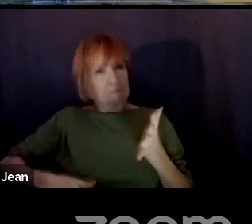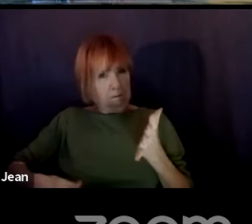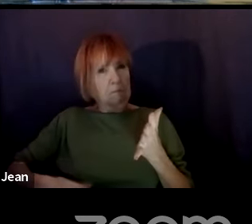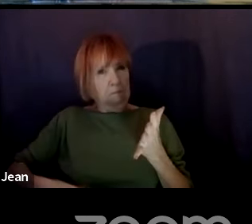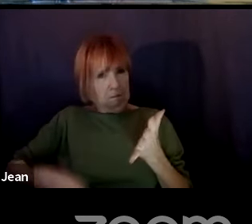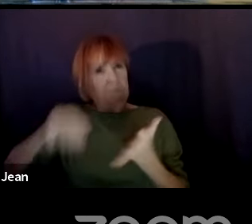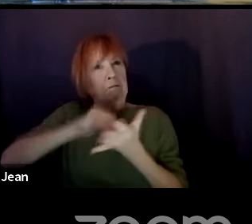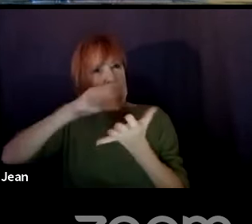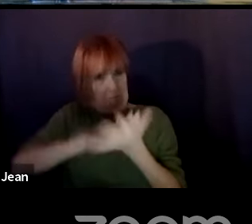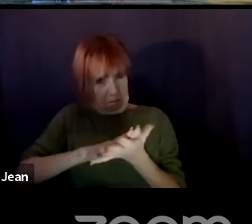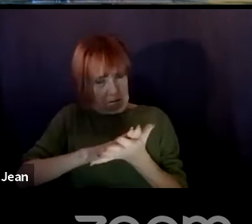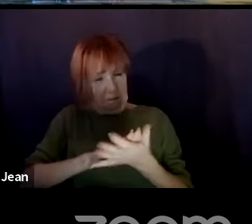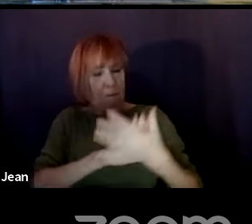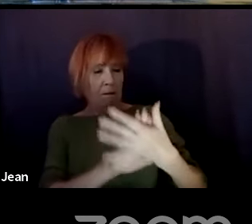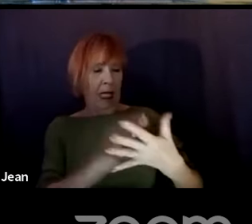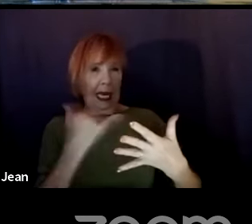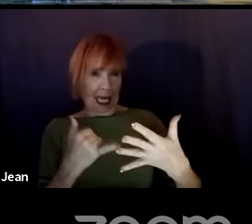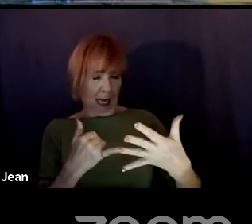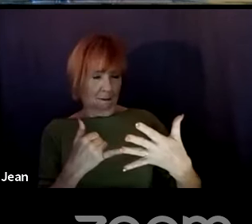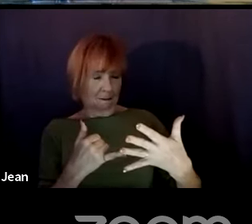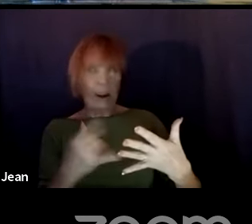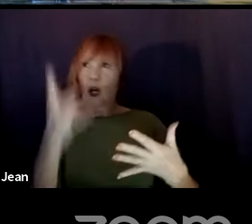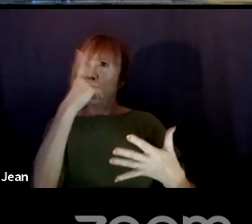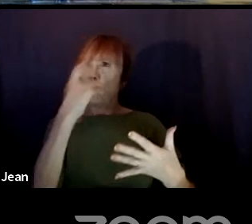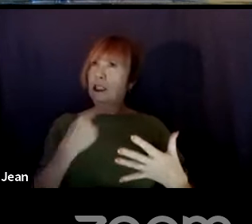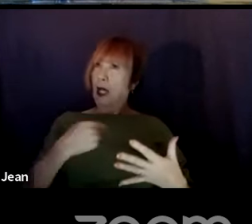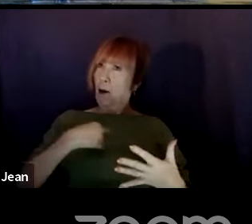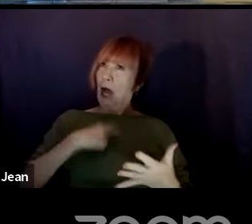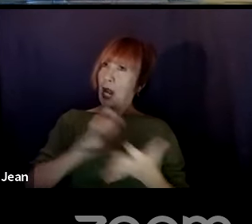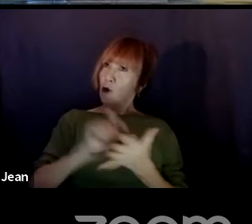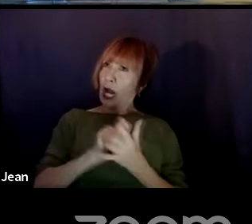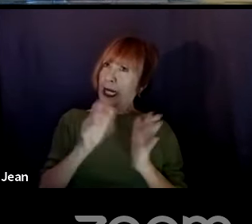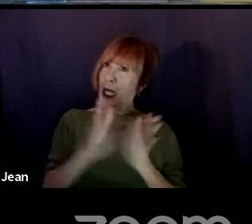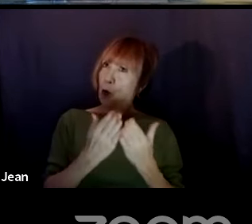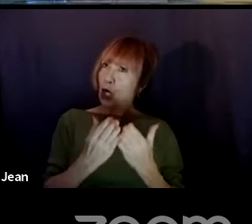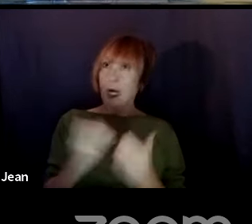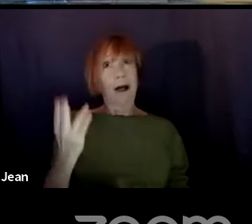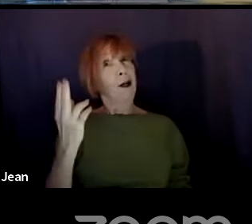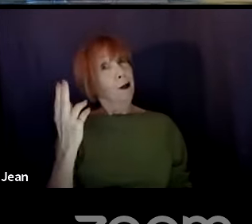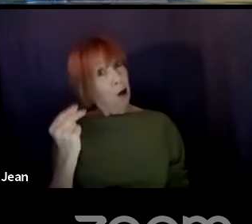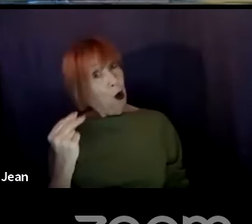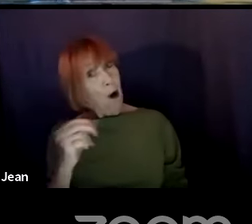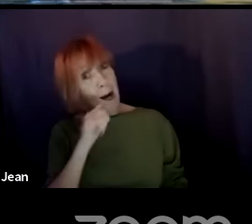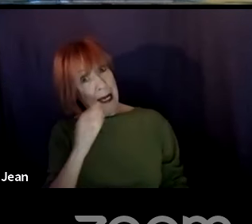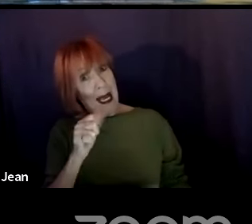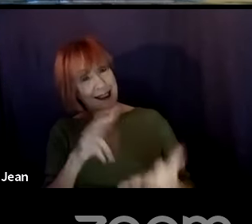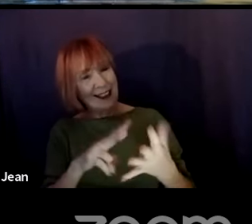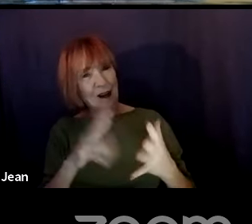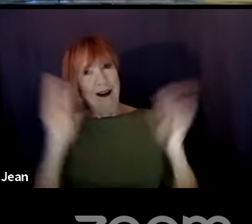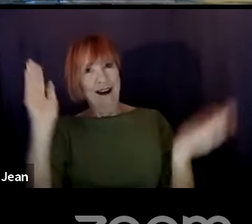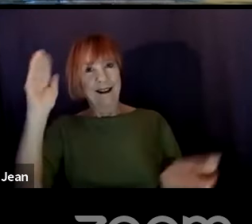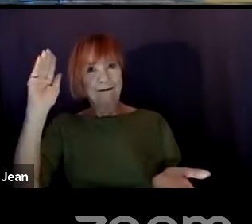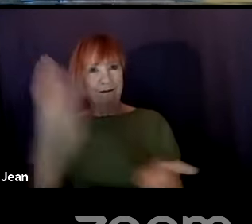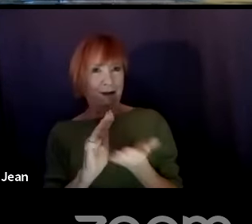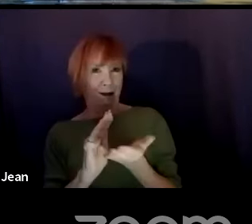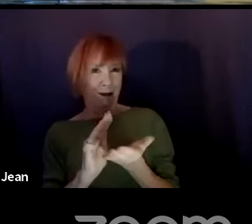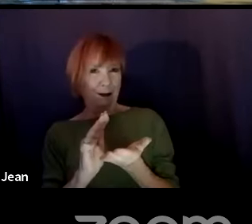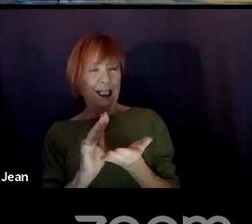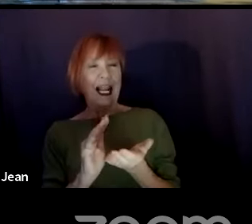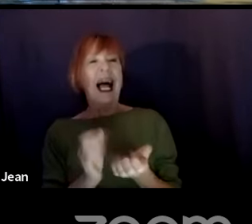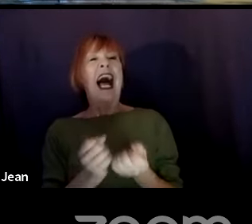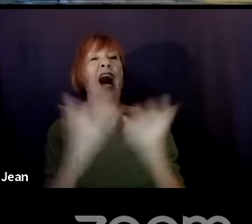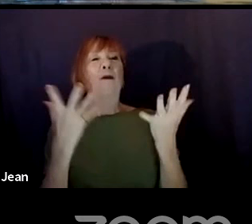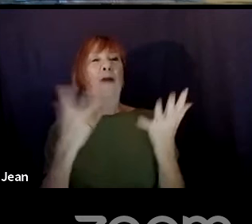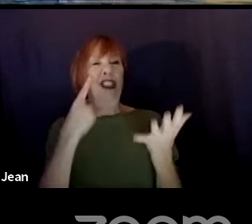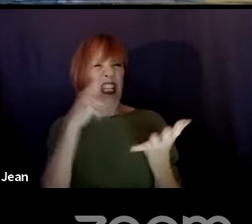yourself, okay, am I writing a book? No, I'm not. So pull back on what you think that you need